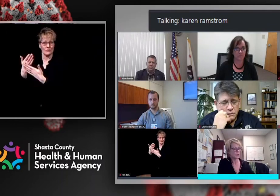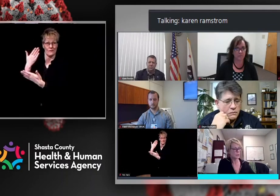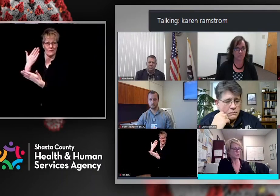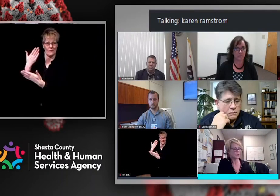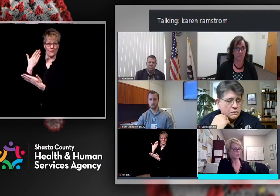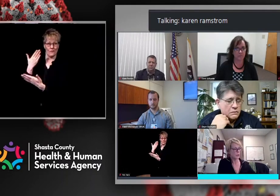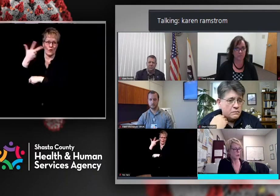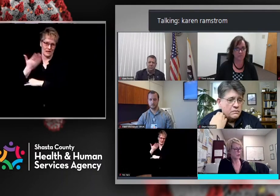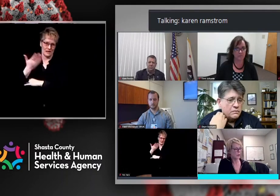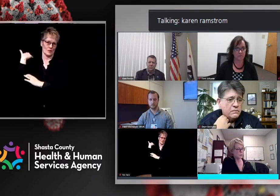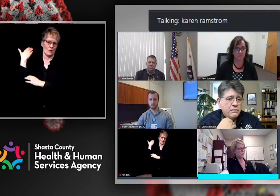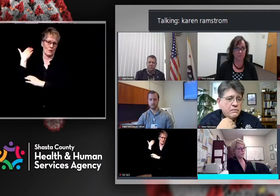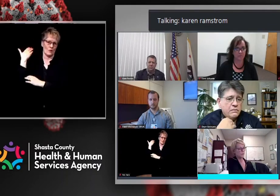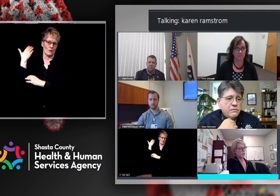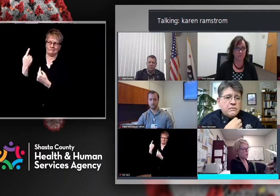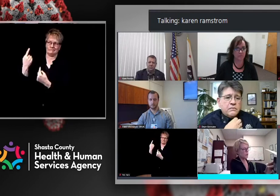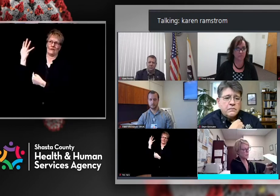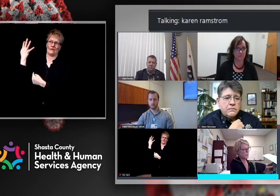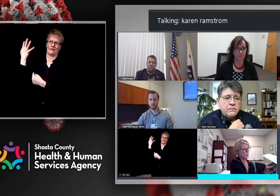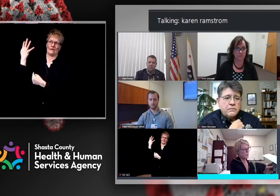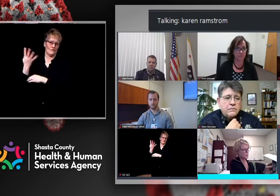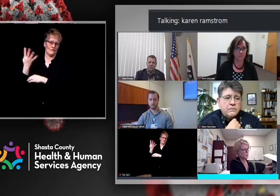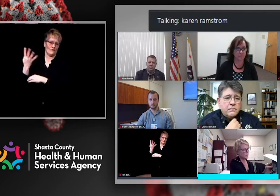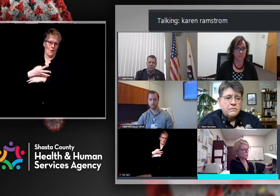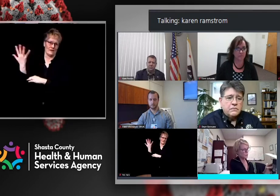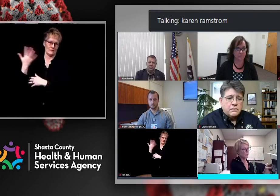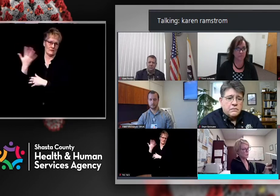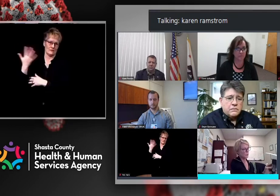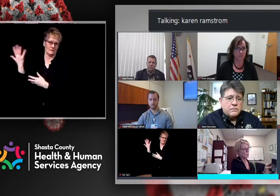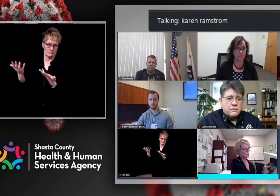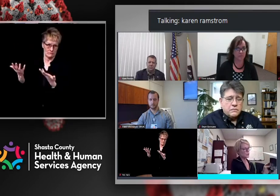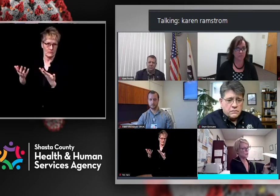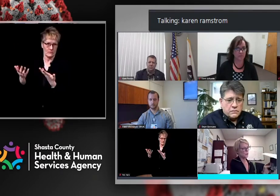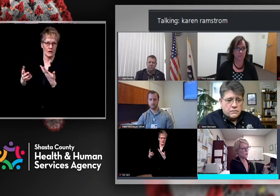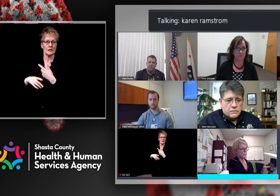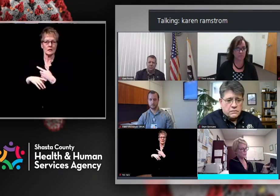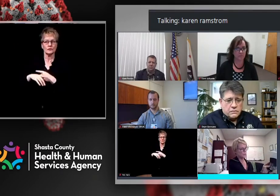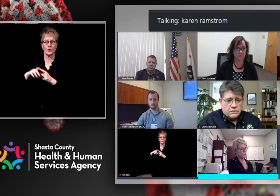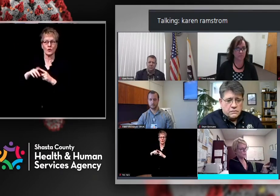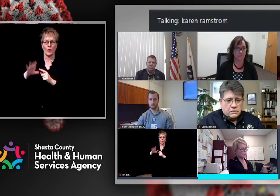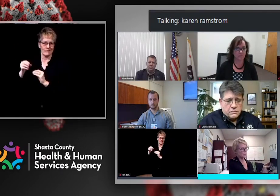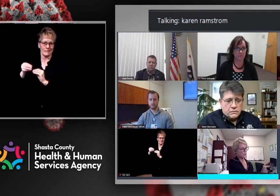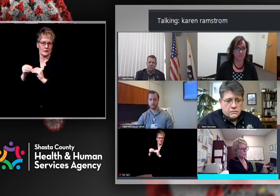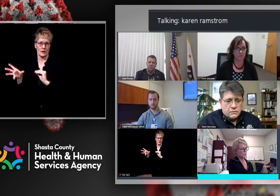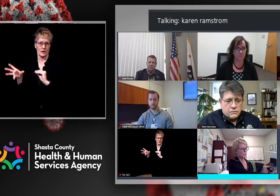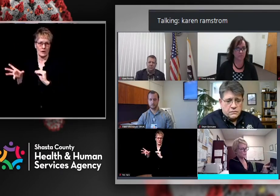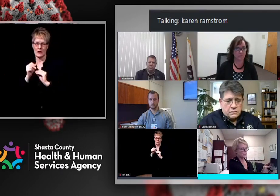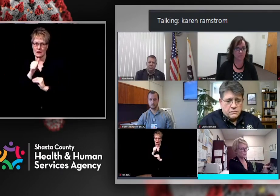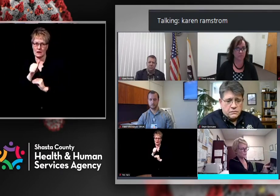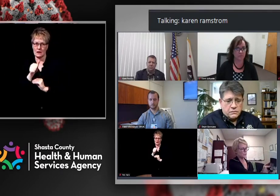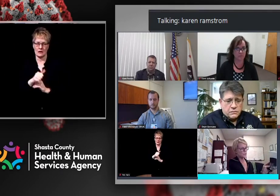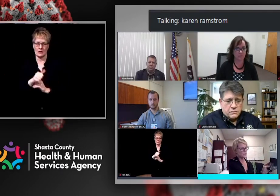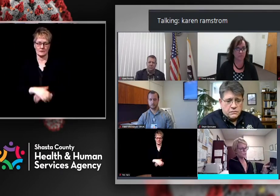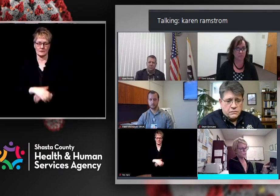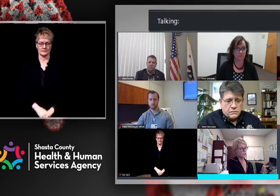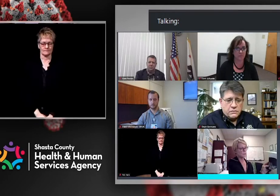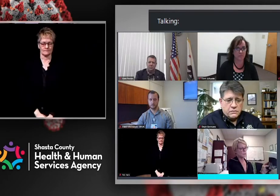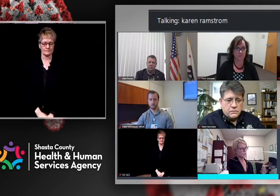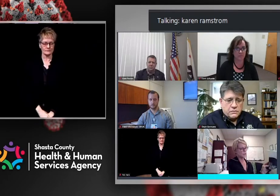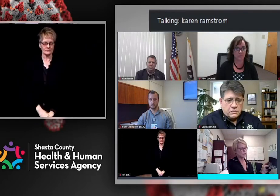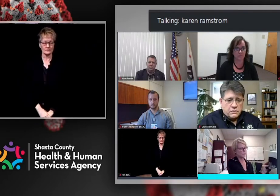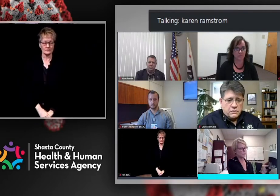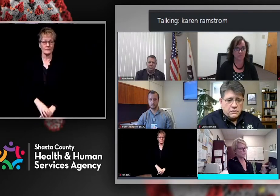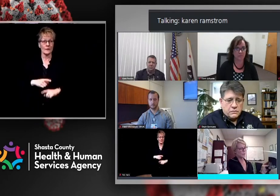And I believe all but two of our facilities